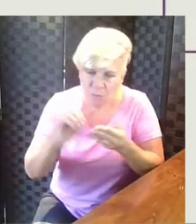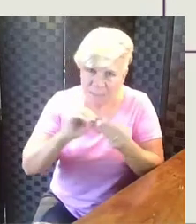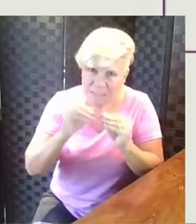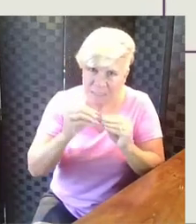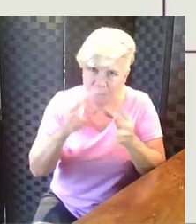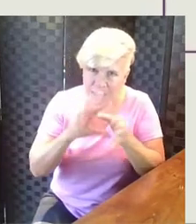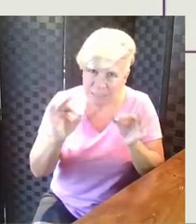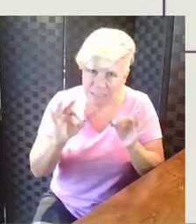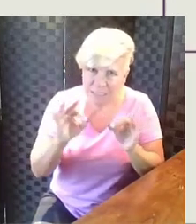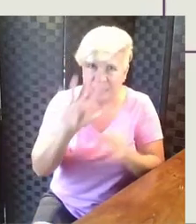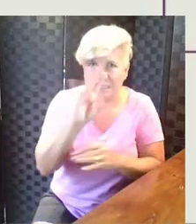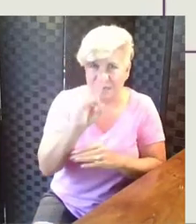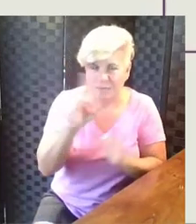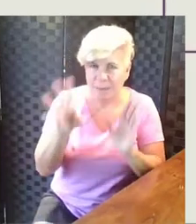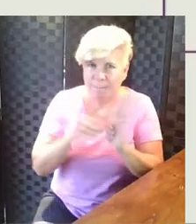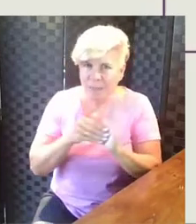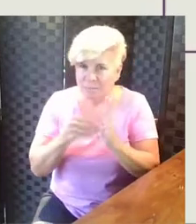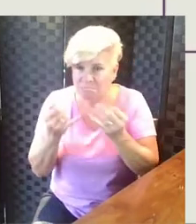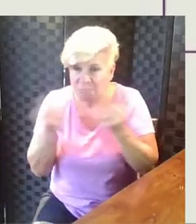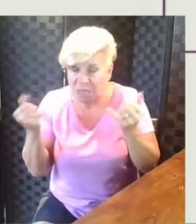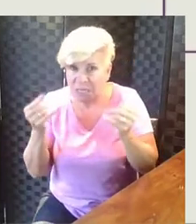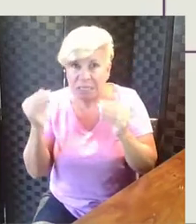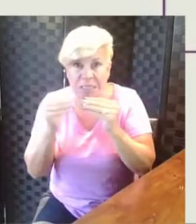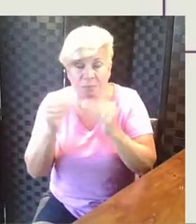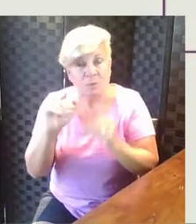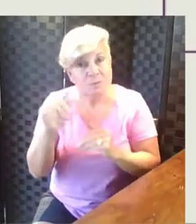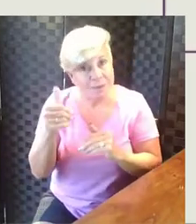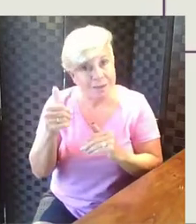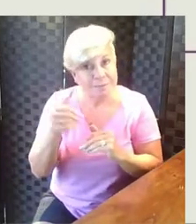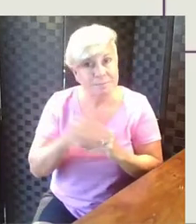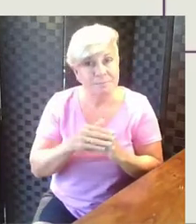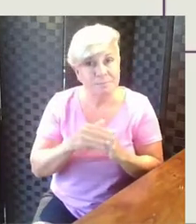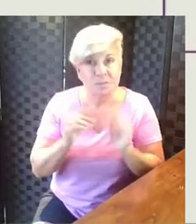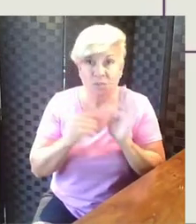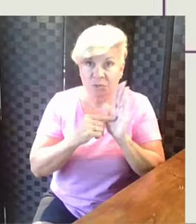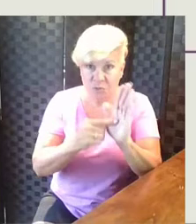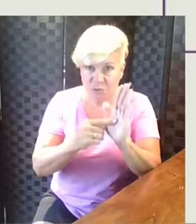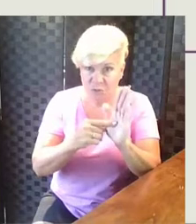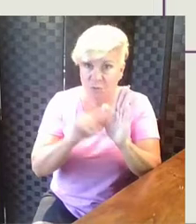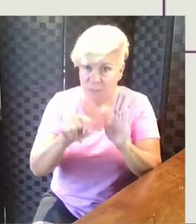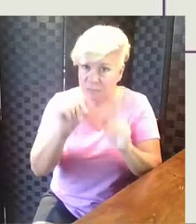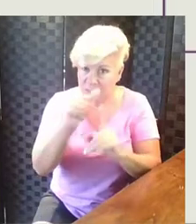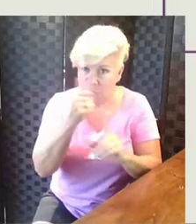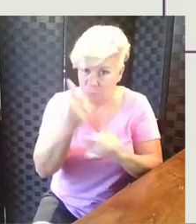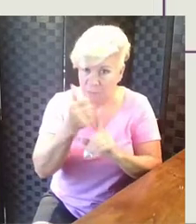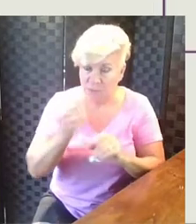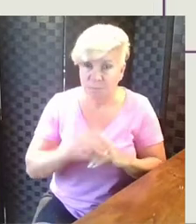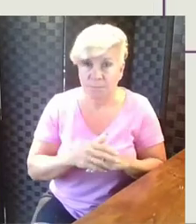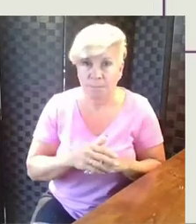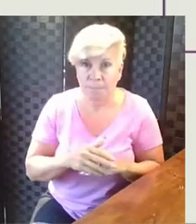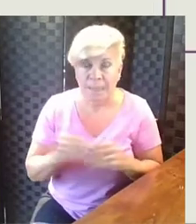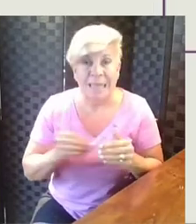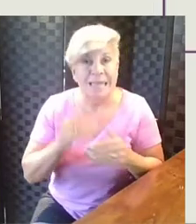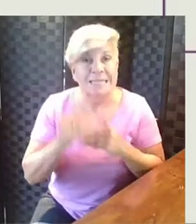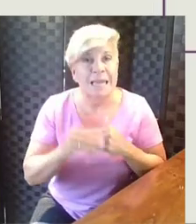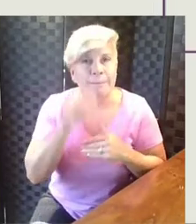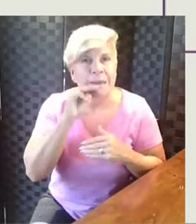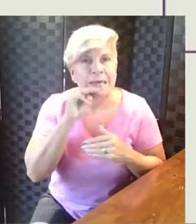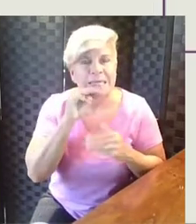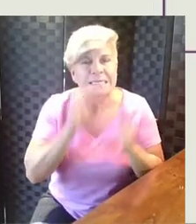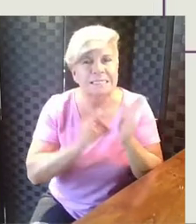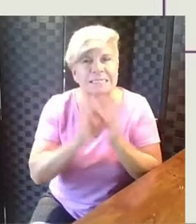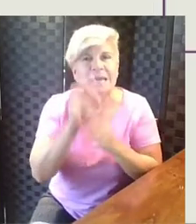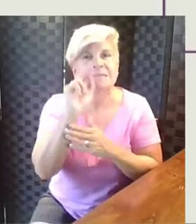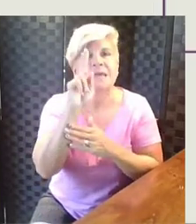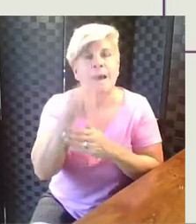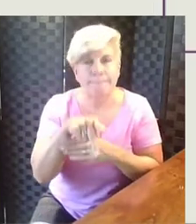number sentence, seven plus something equals ten to show the situation. Next, Maya counts up from